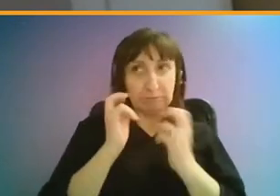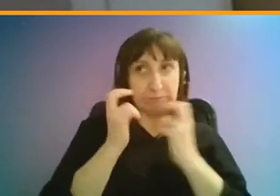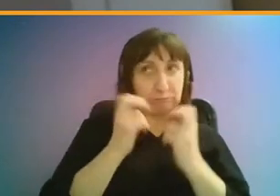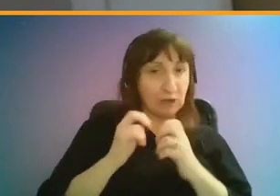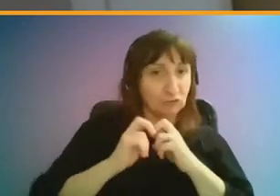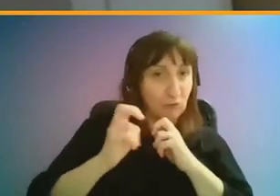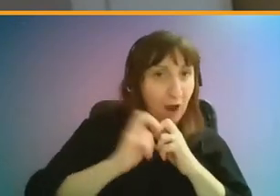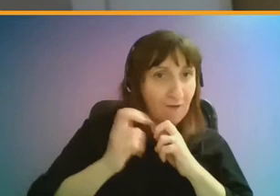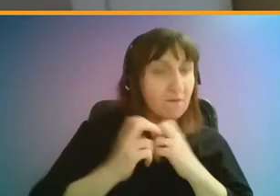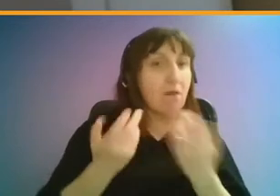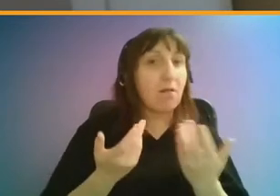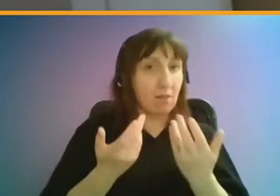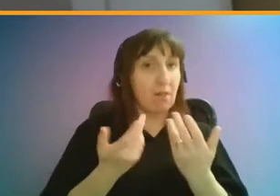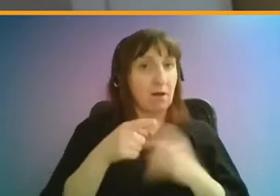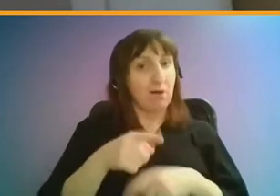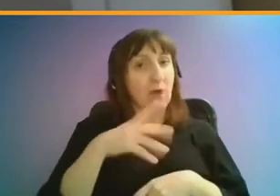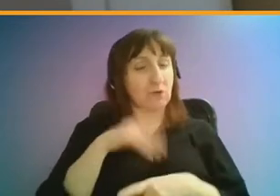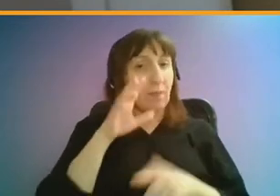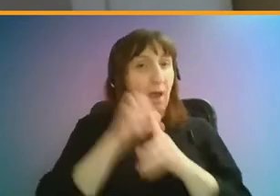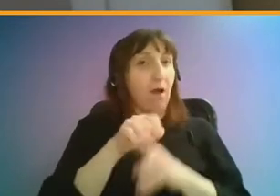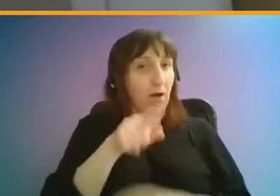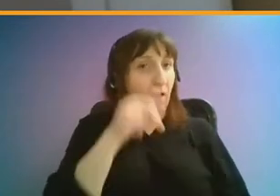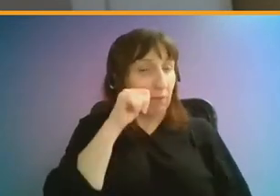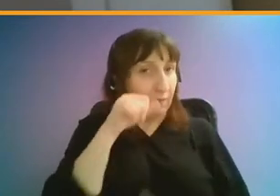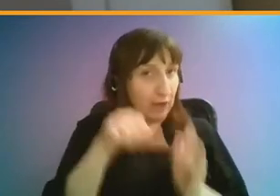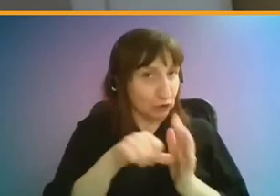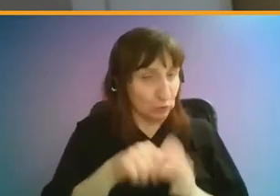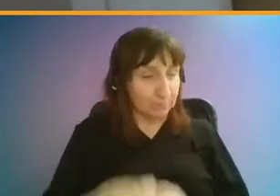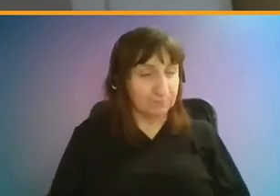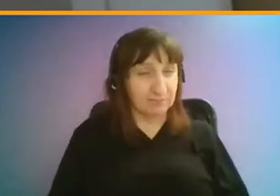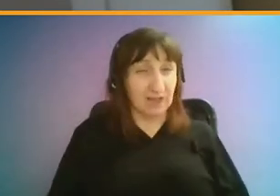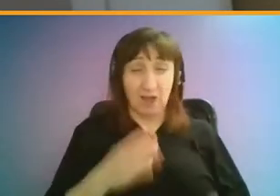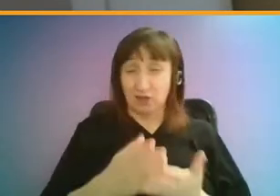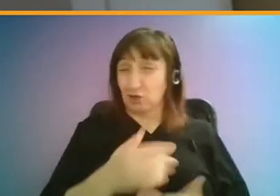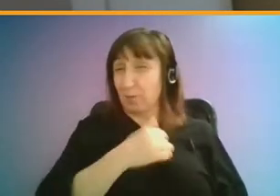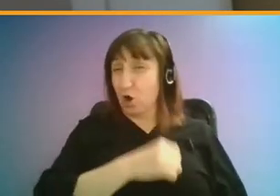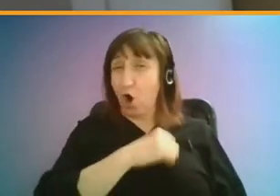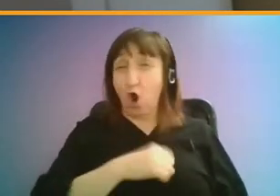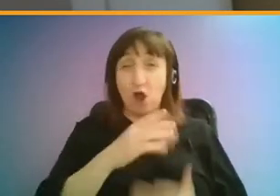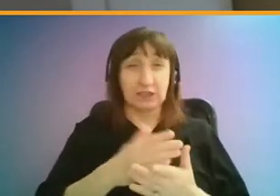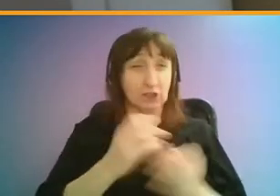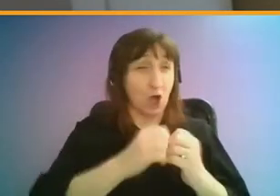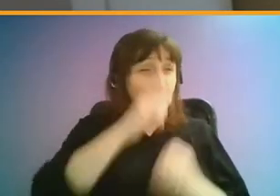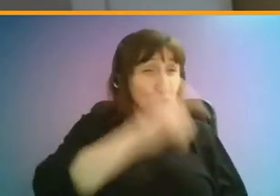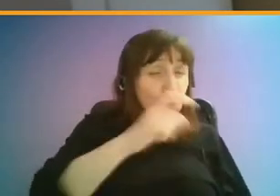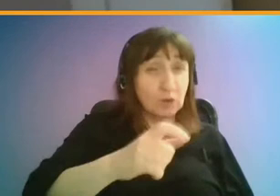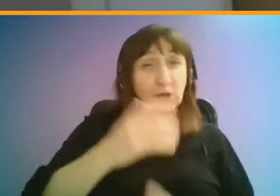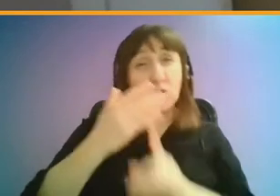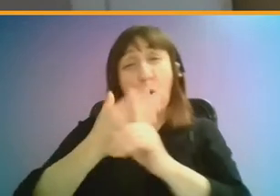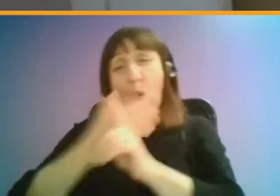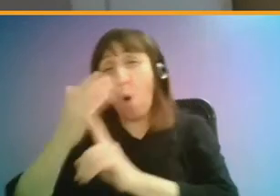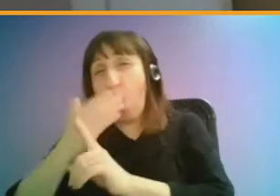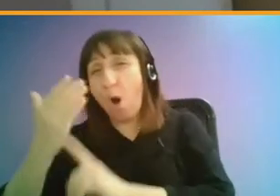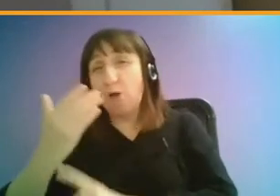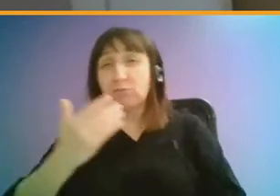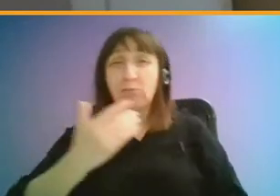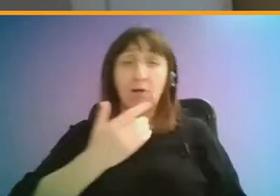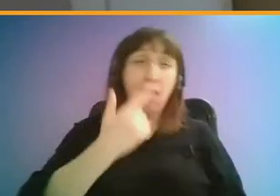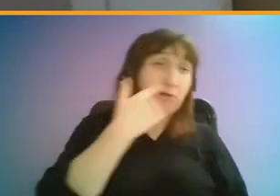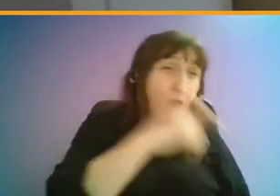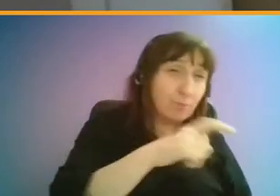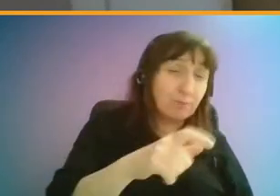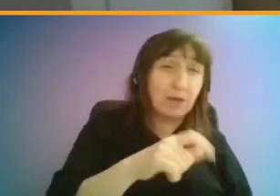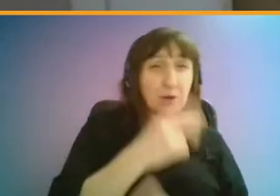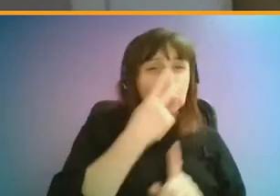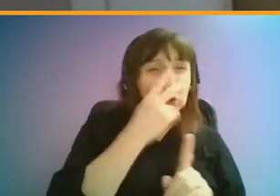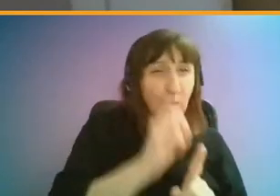I think that's another kind of issue that we picked up. To be honest, around students and kind of older young people, so people